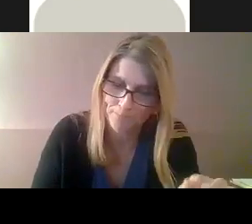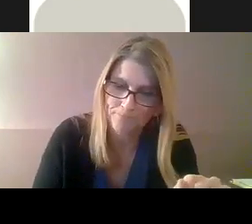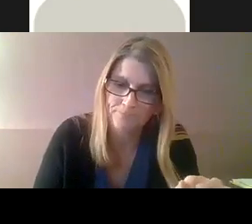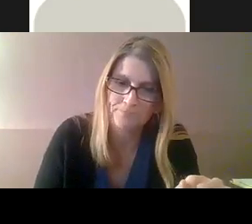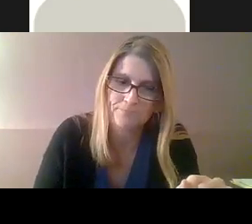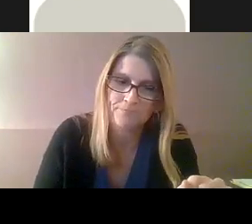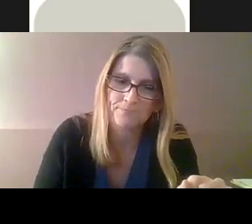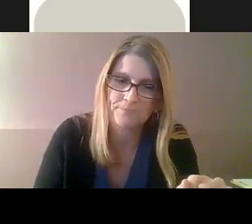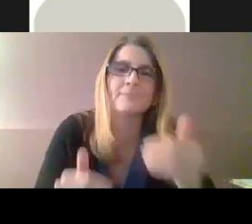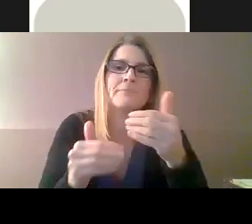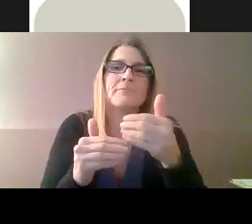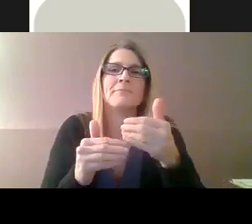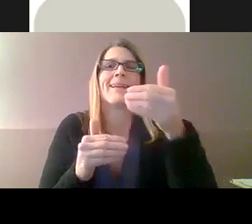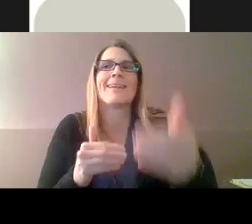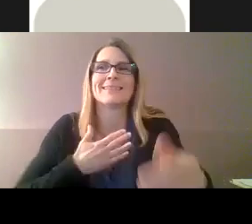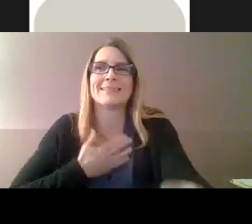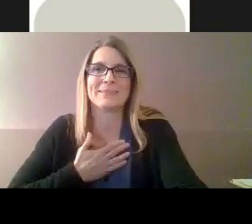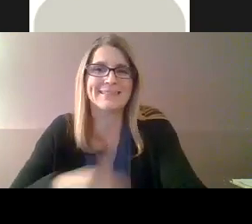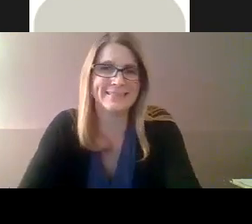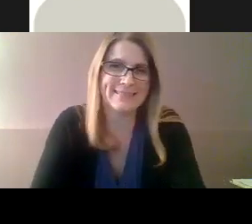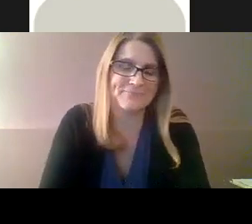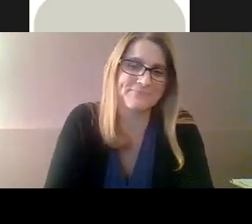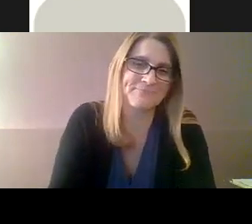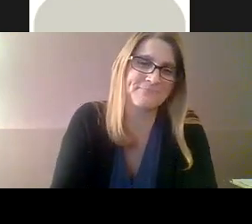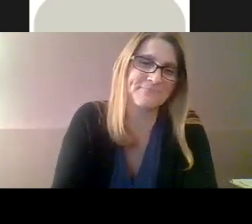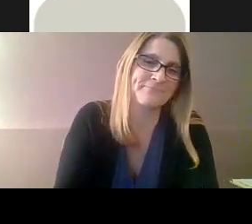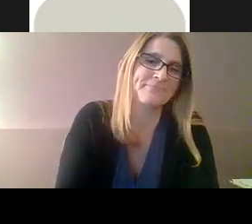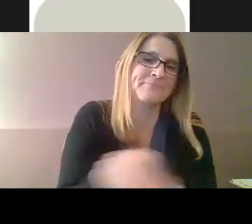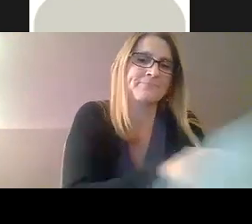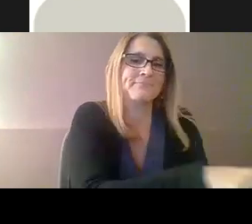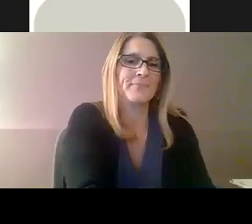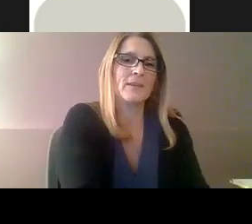notice or emergency situations. Next slide, please.